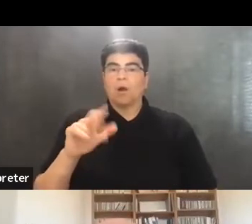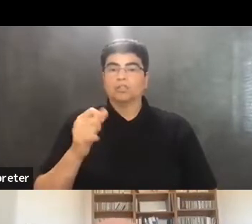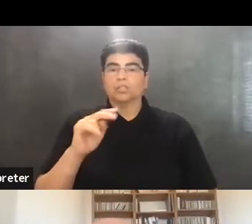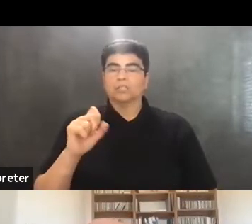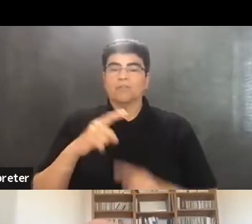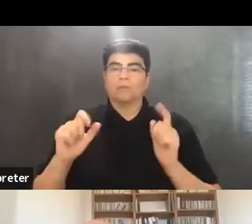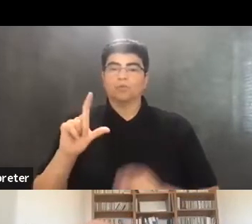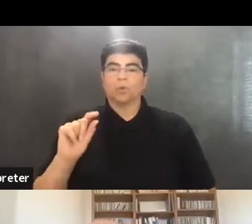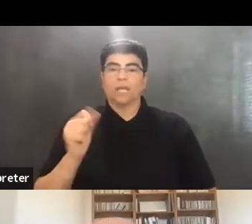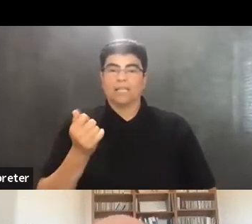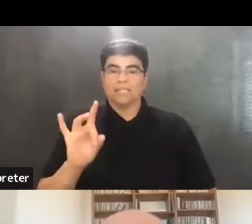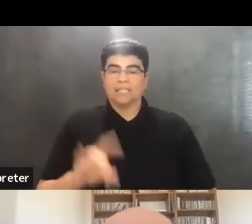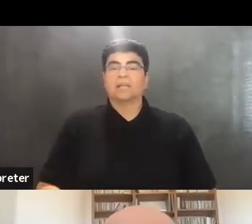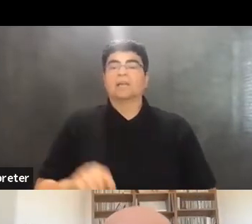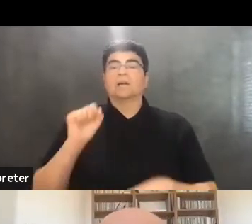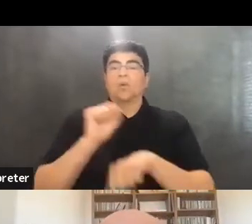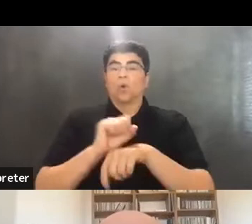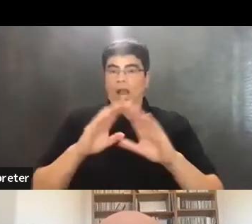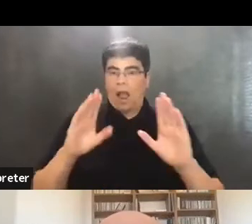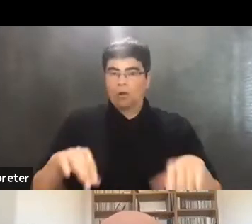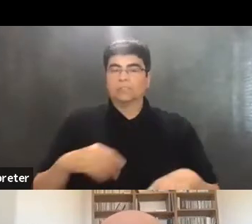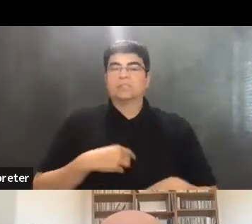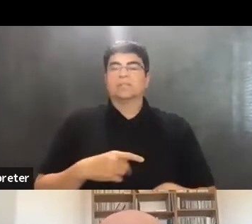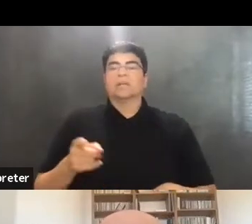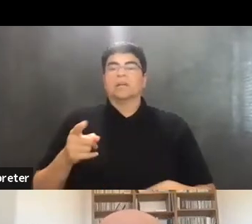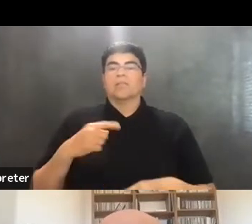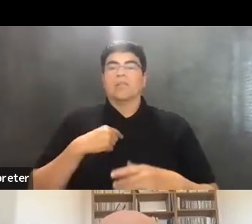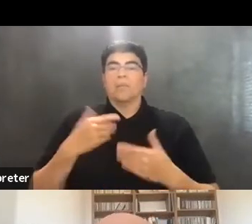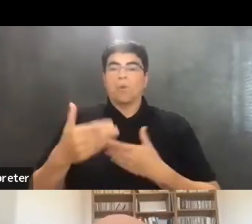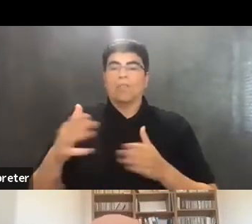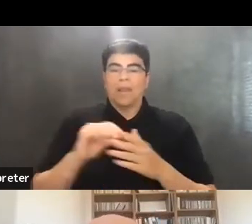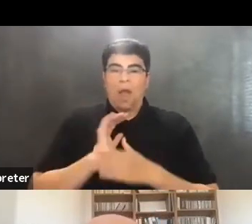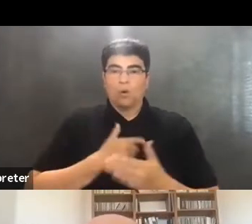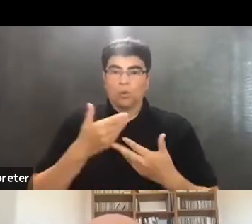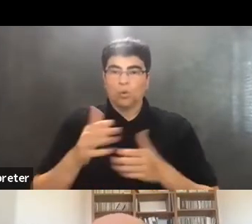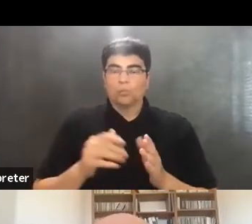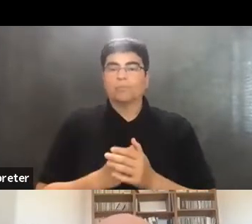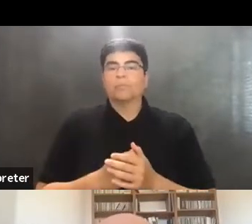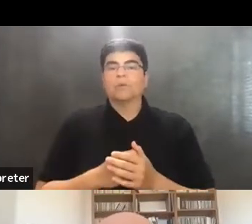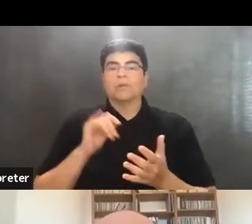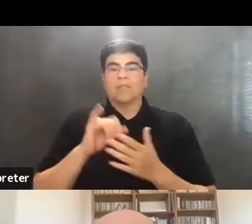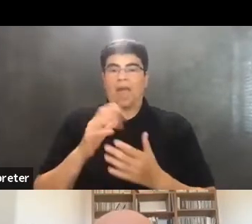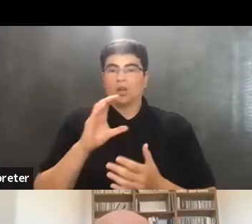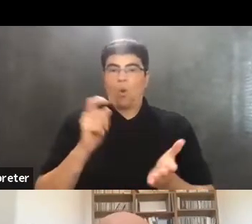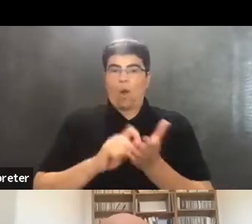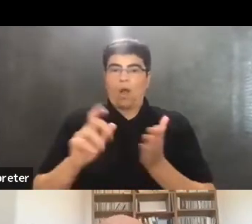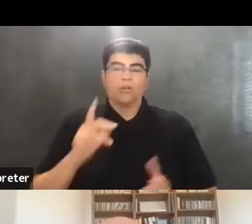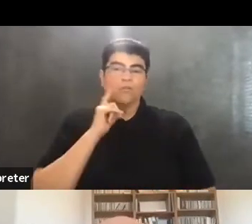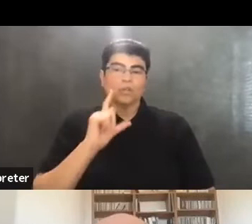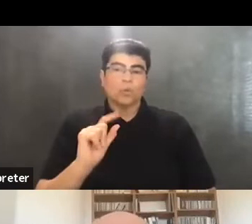2018. The Workhouse, the Brettenauer Room, again, this co-authored in 2015.